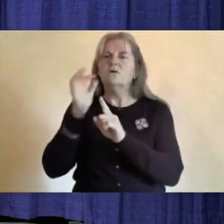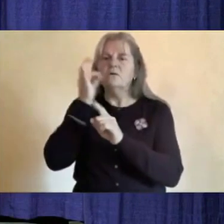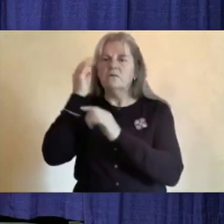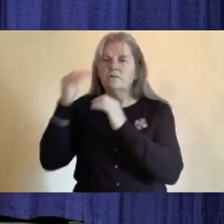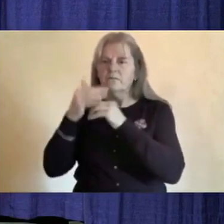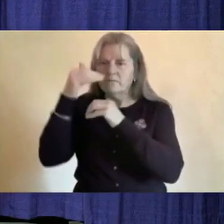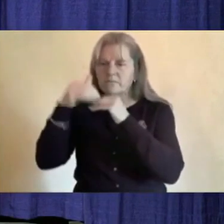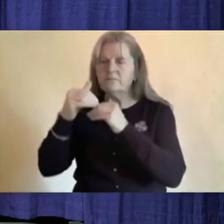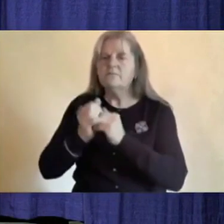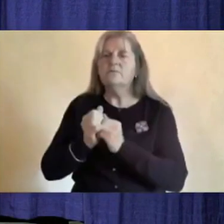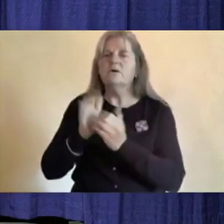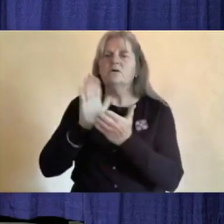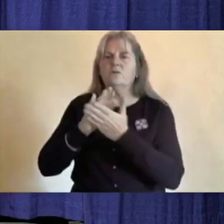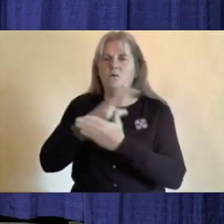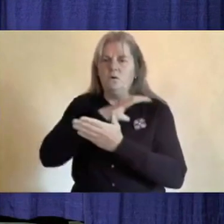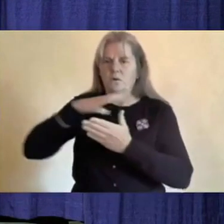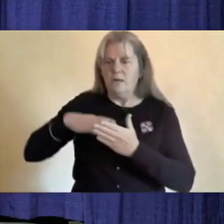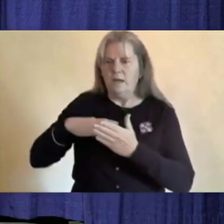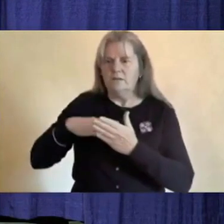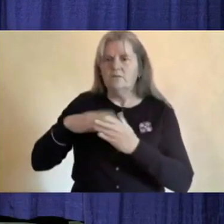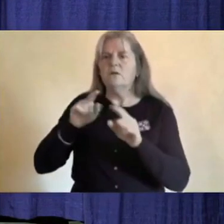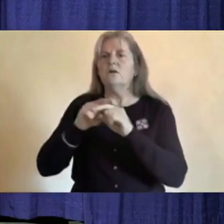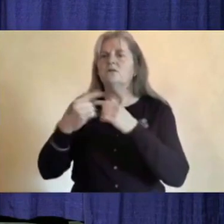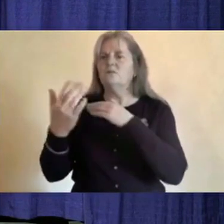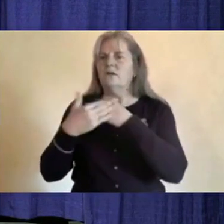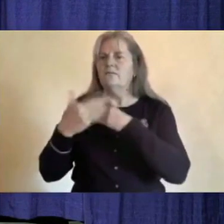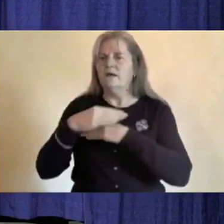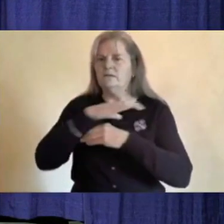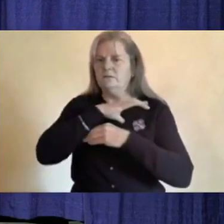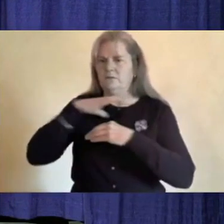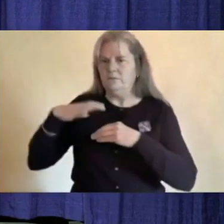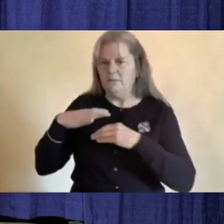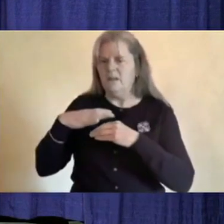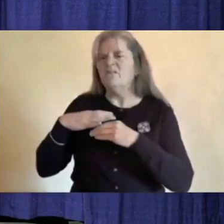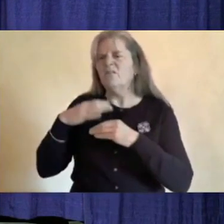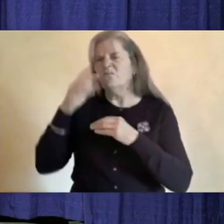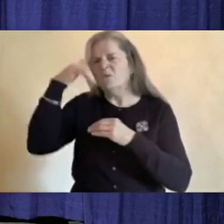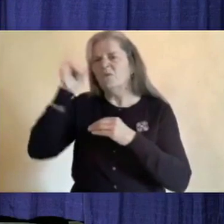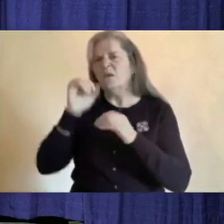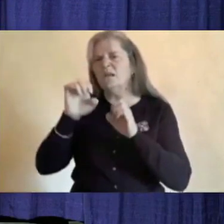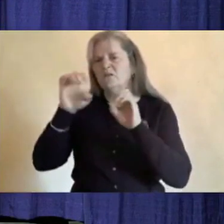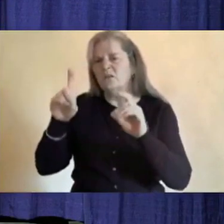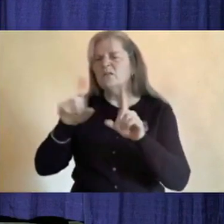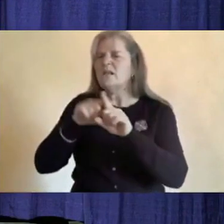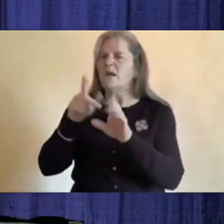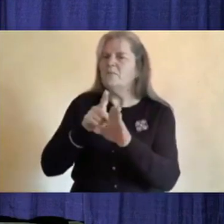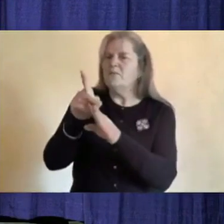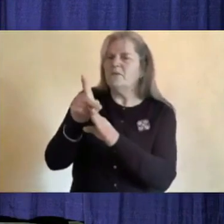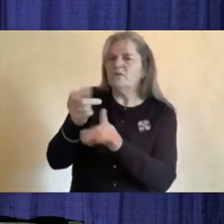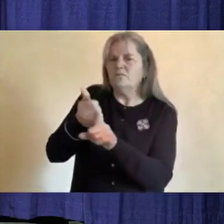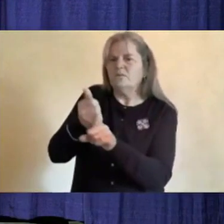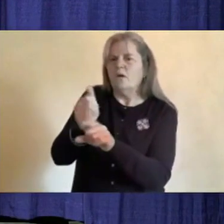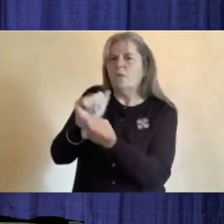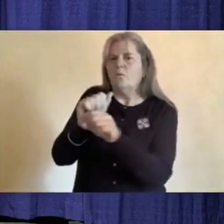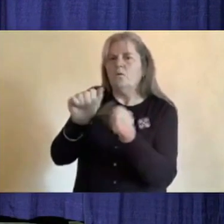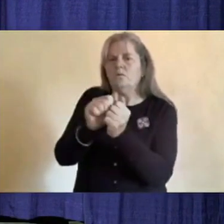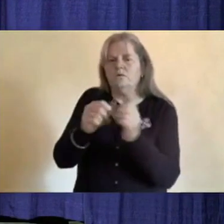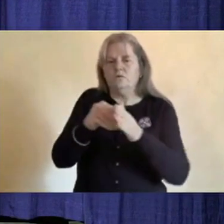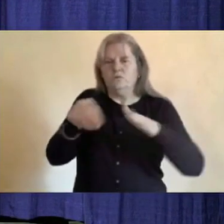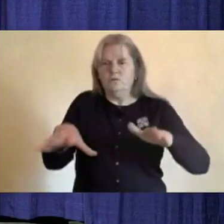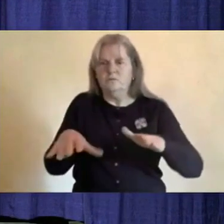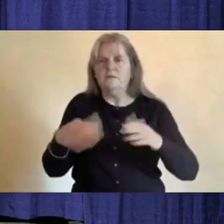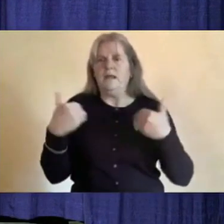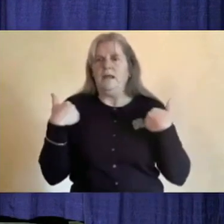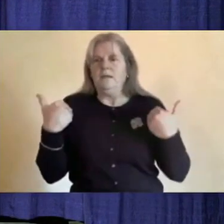and the advisory committee for UConn education and other professionals who work with children and youth with diverse